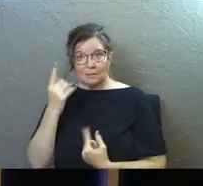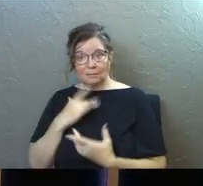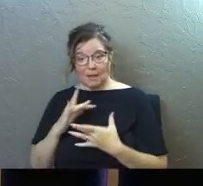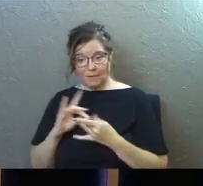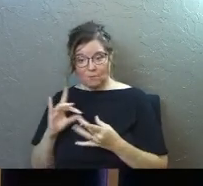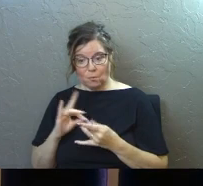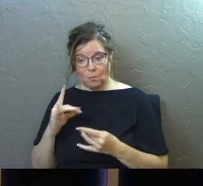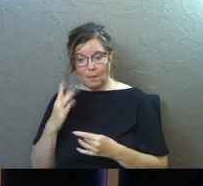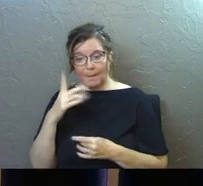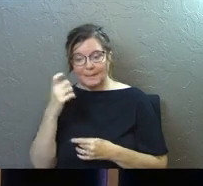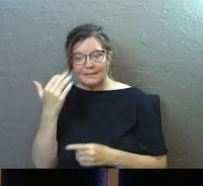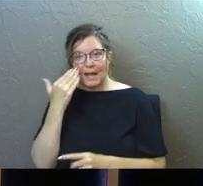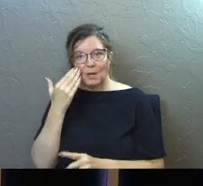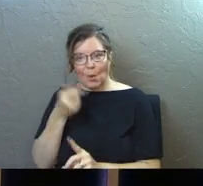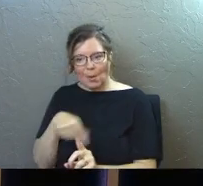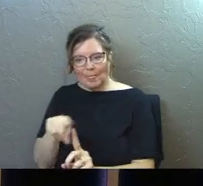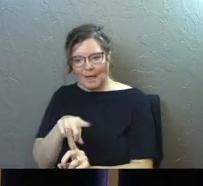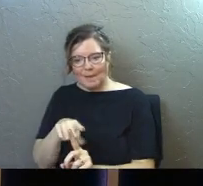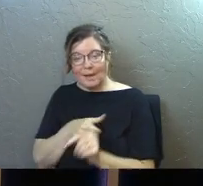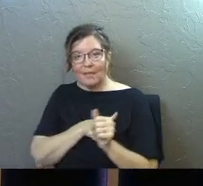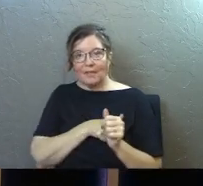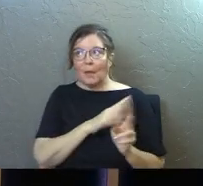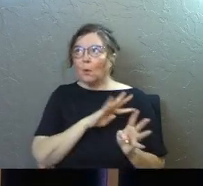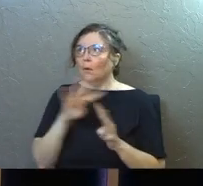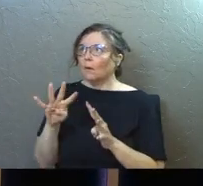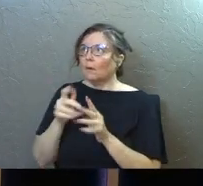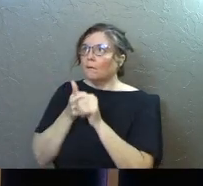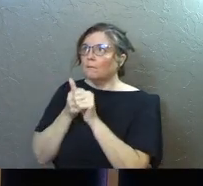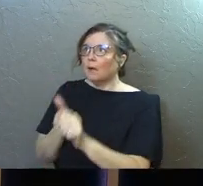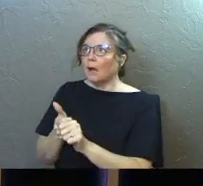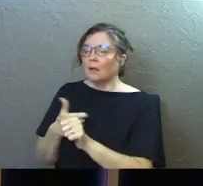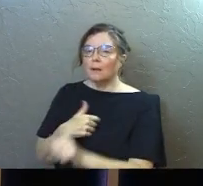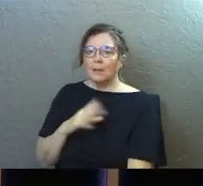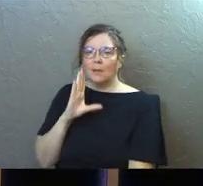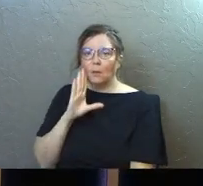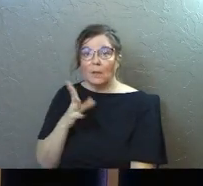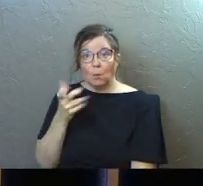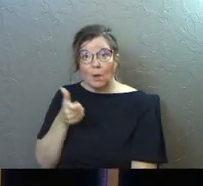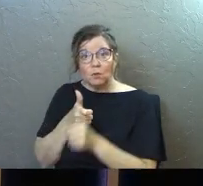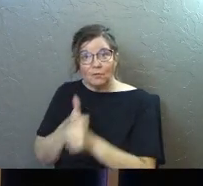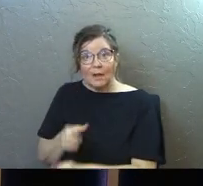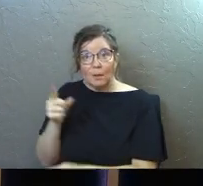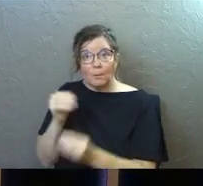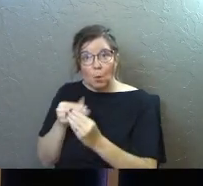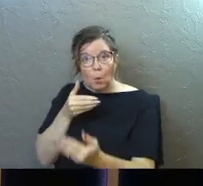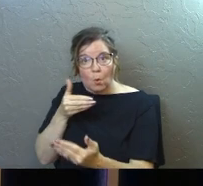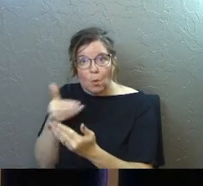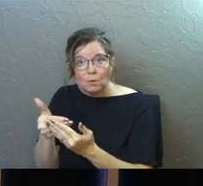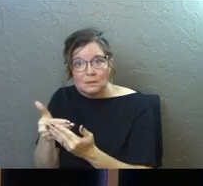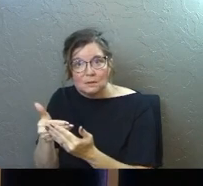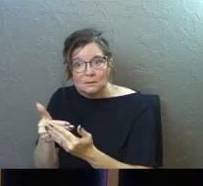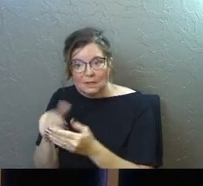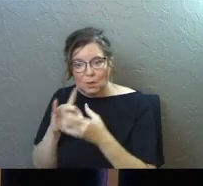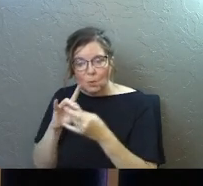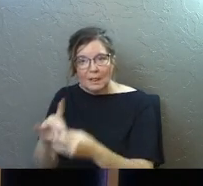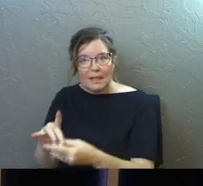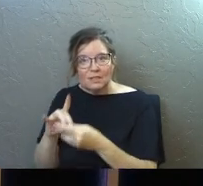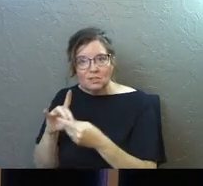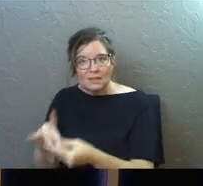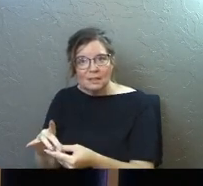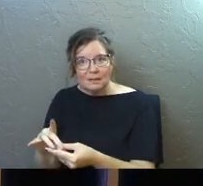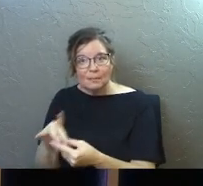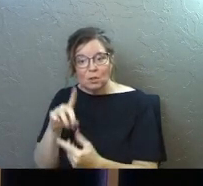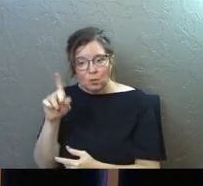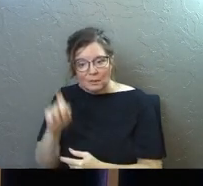them. And so that they will follow me. He wants you following him more closely in relationship.